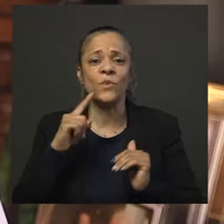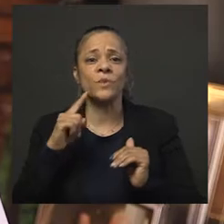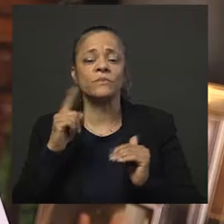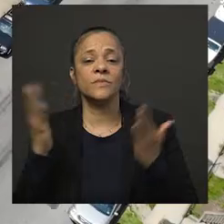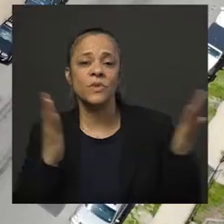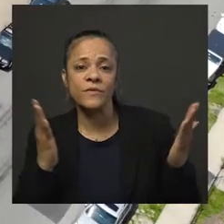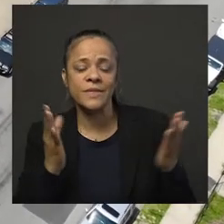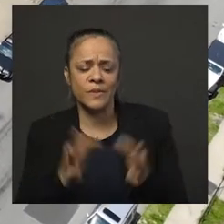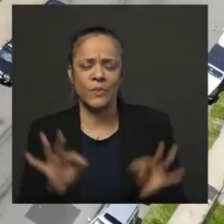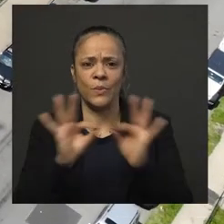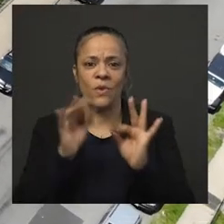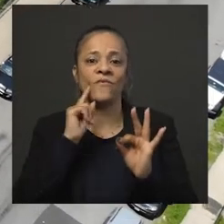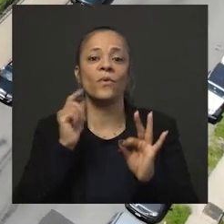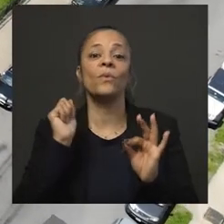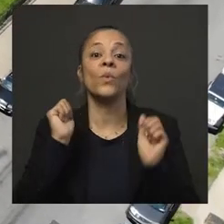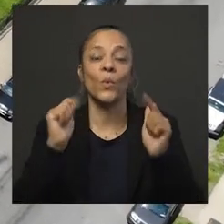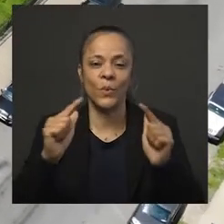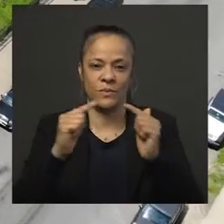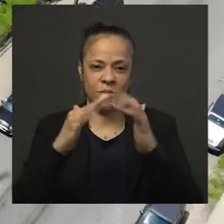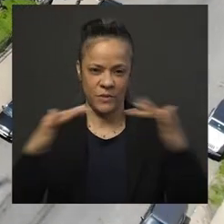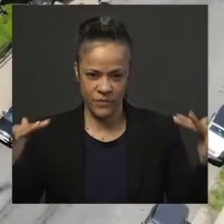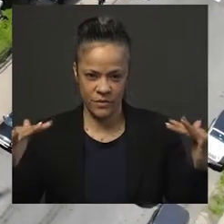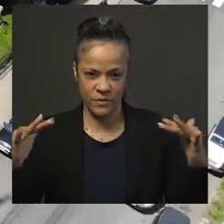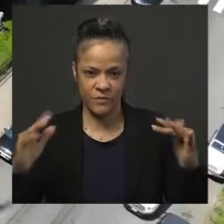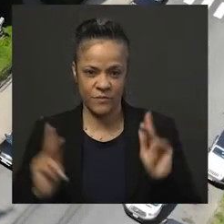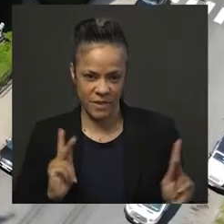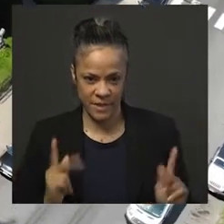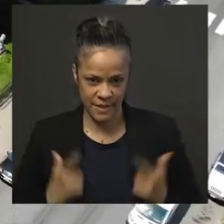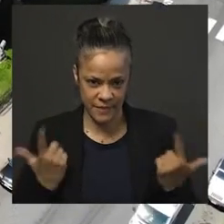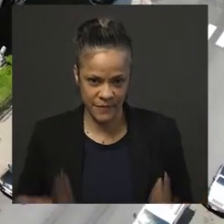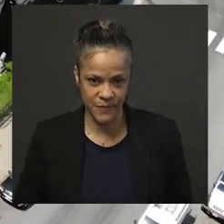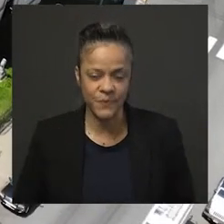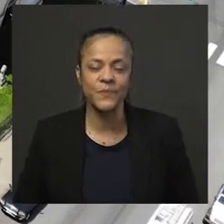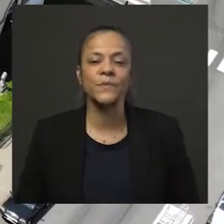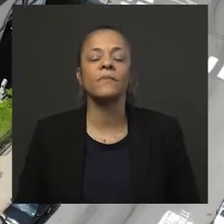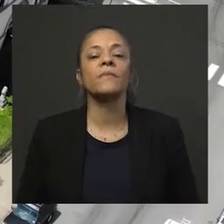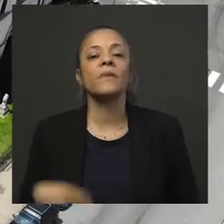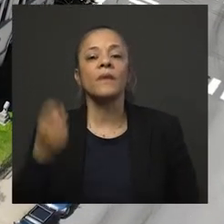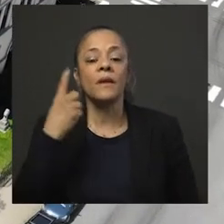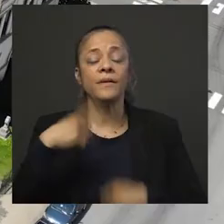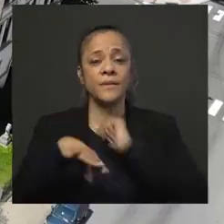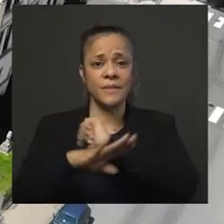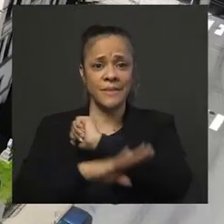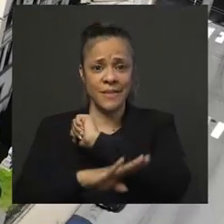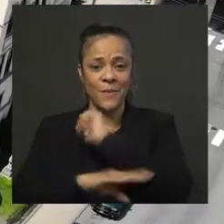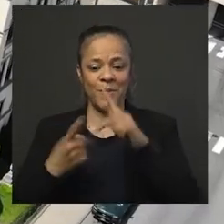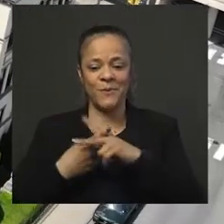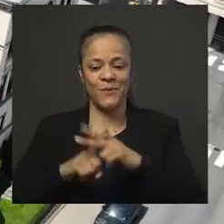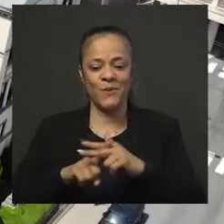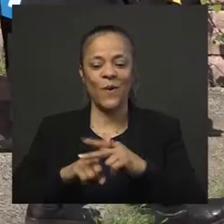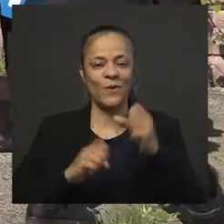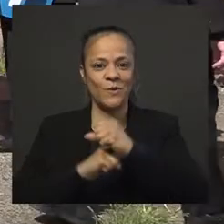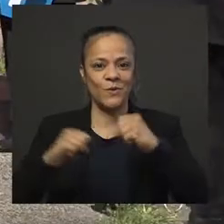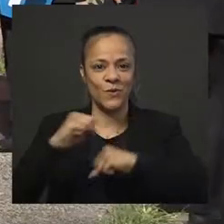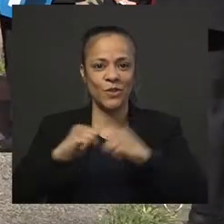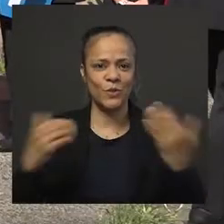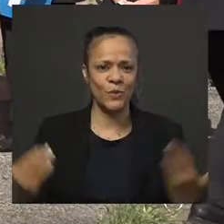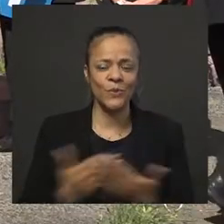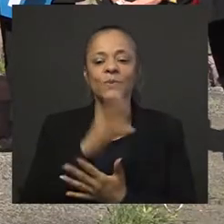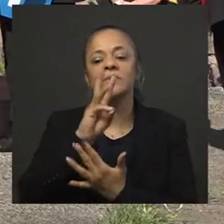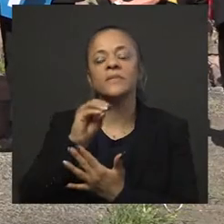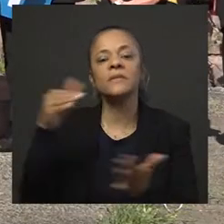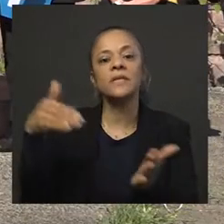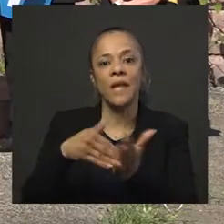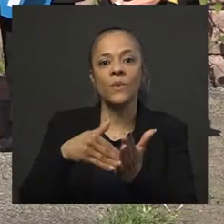residents. In September we started construction on a new 60,000 square foot homeless services facility located